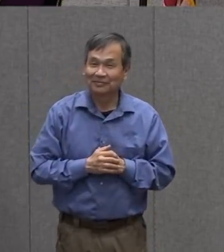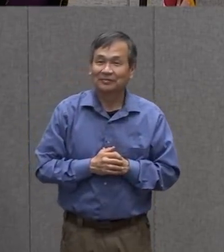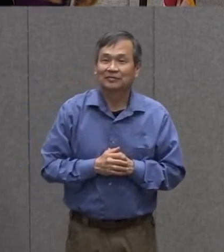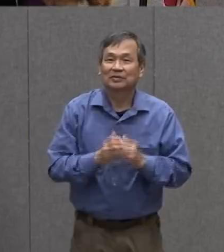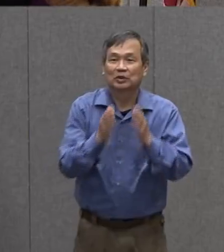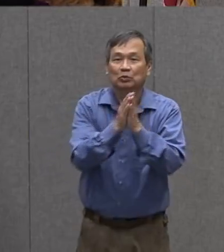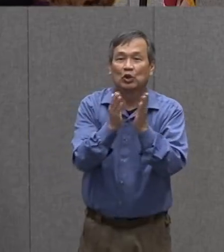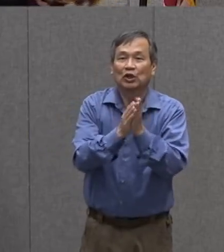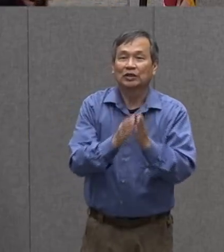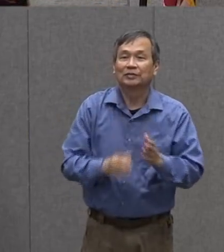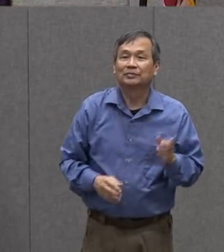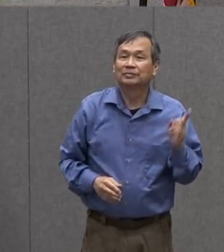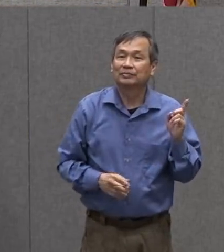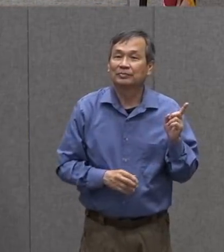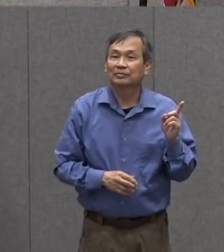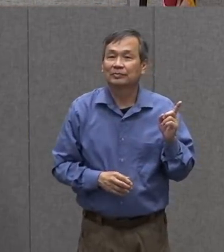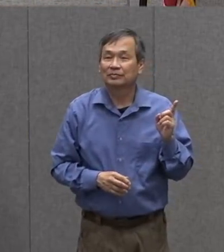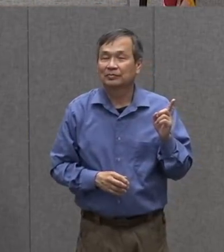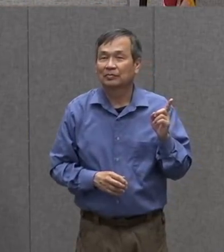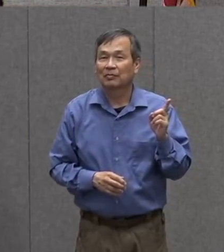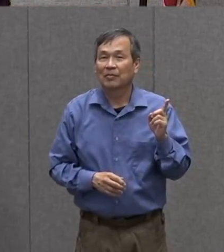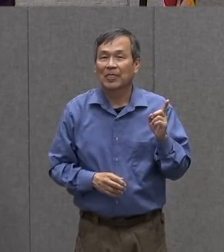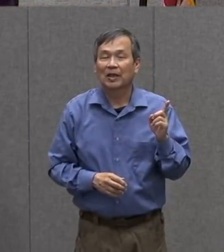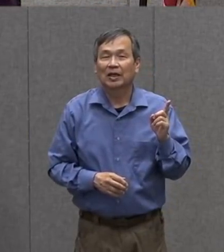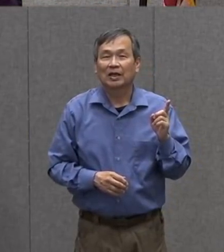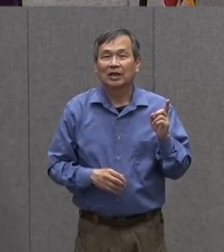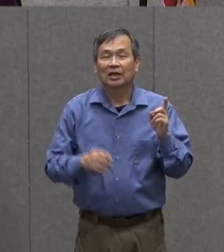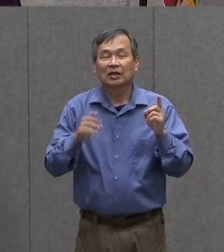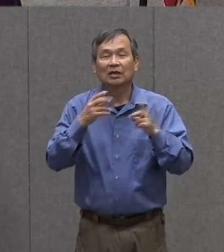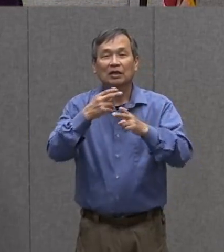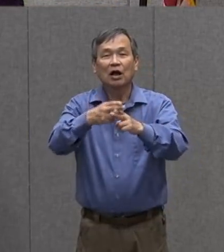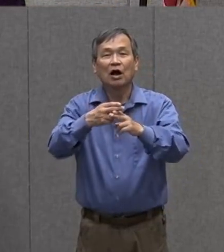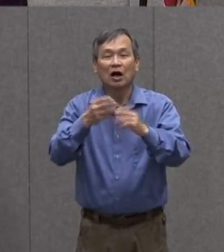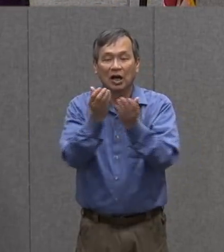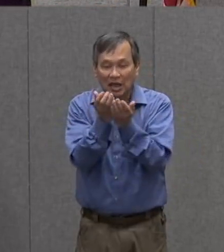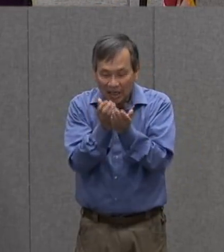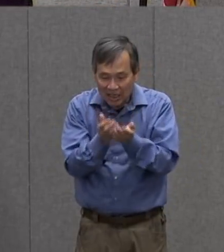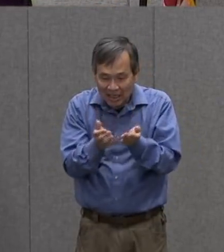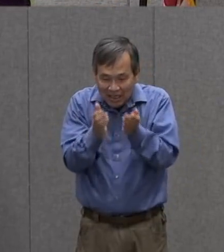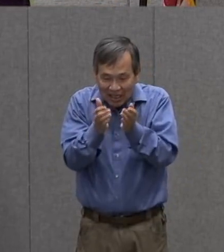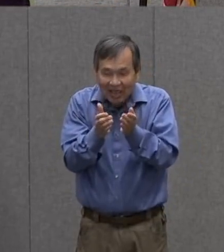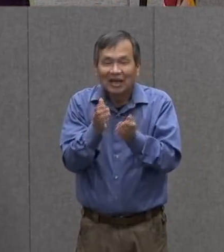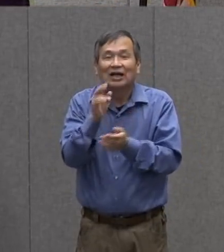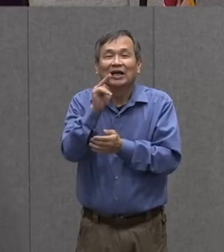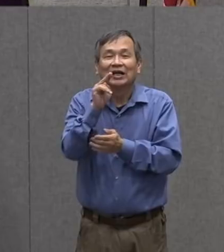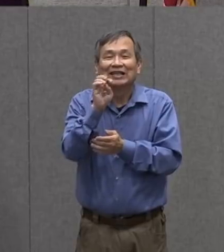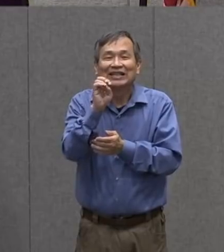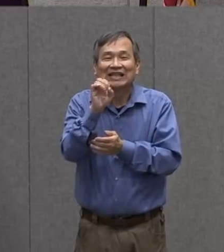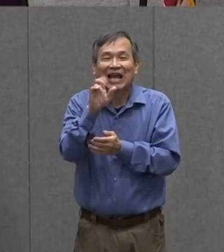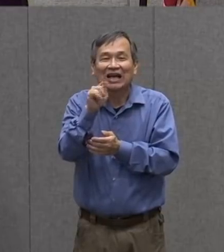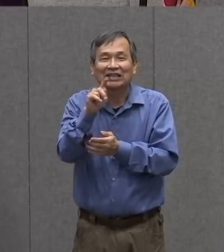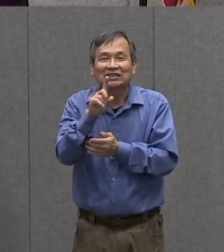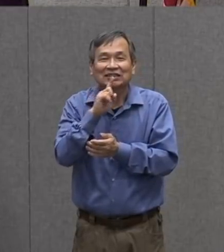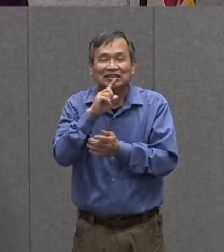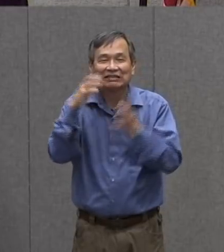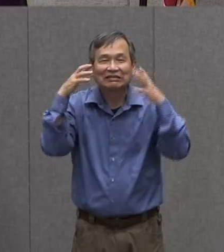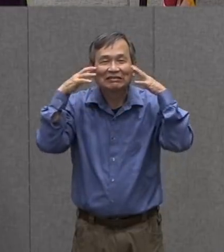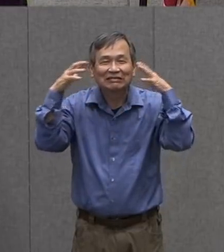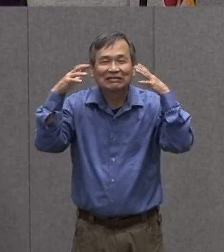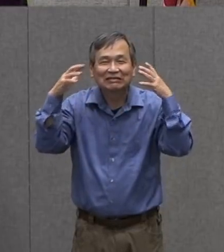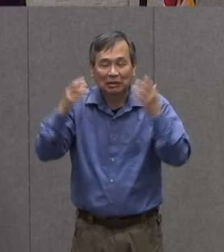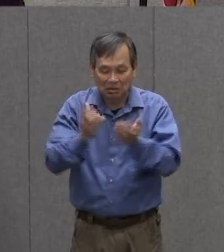book called a nest is noisy really helps get me thinking about